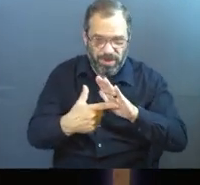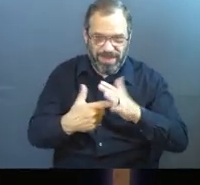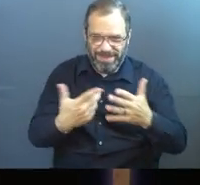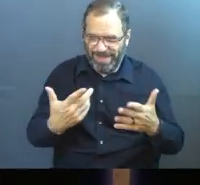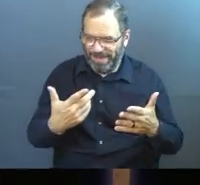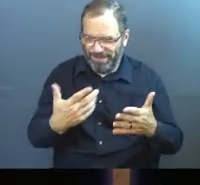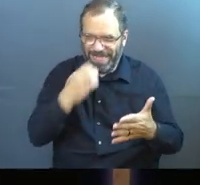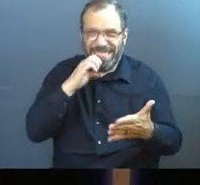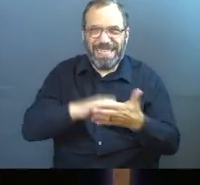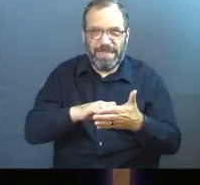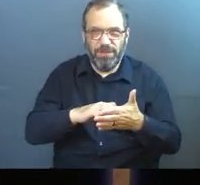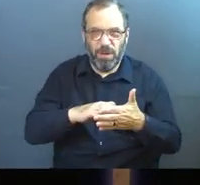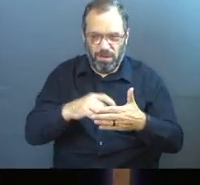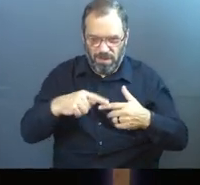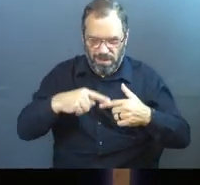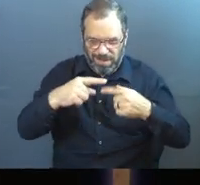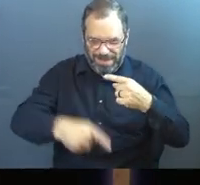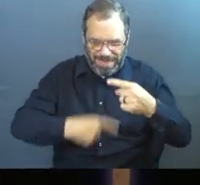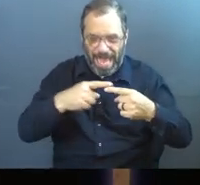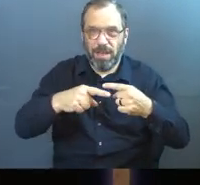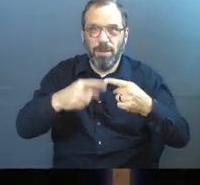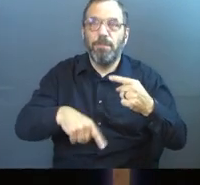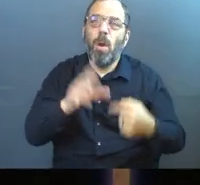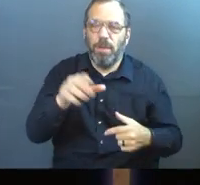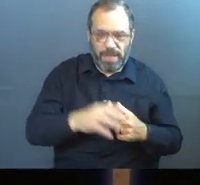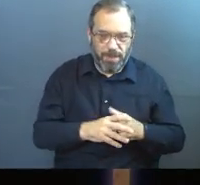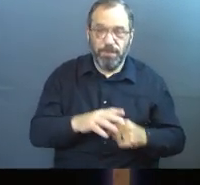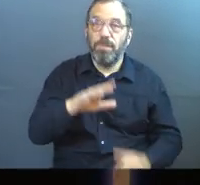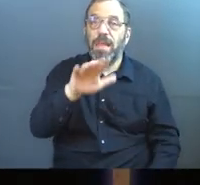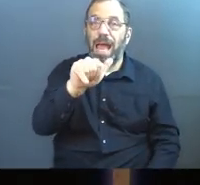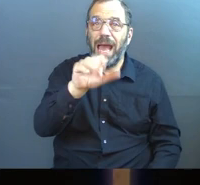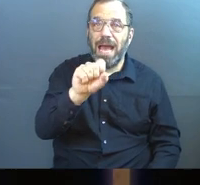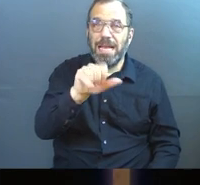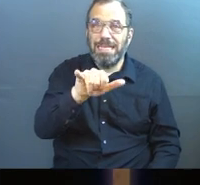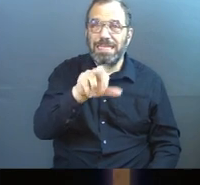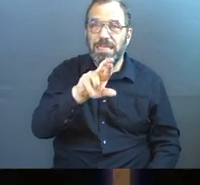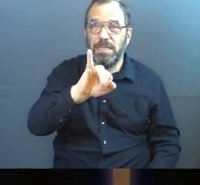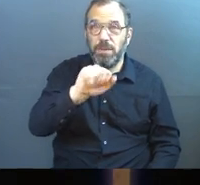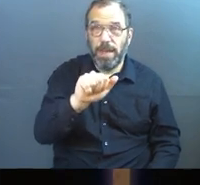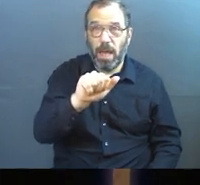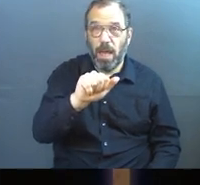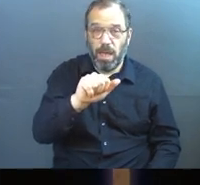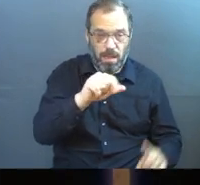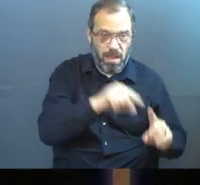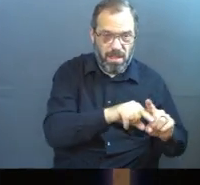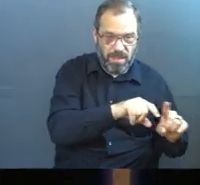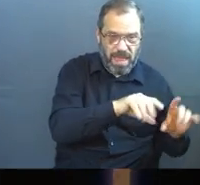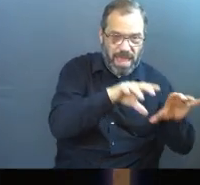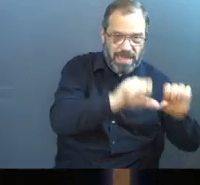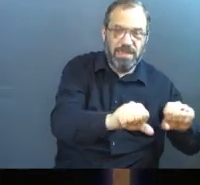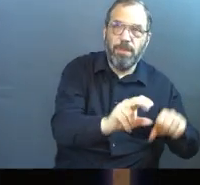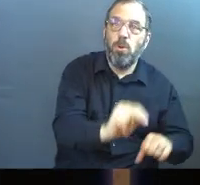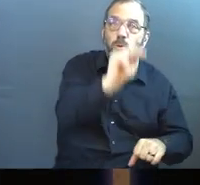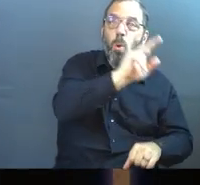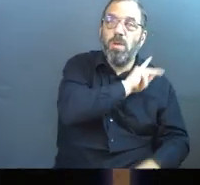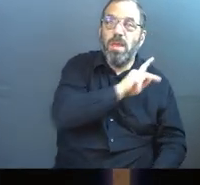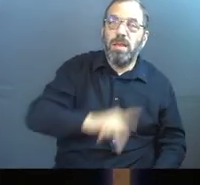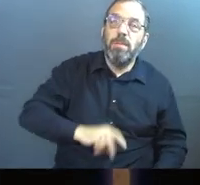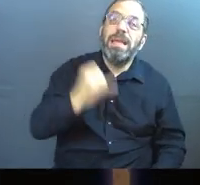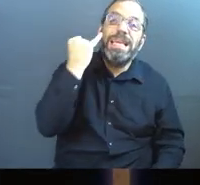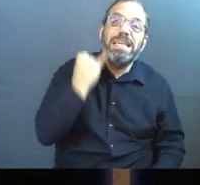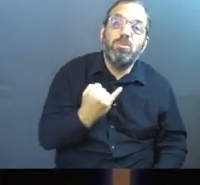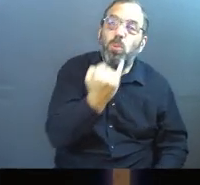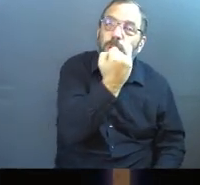of evil, just a little bit of a taste of it. See, Assyria was the ones that they had originally attacked the Northern kingdom, which was